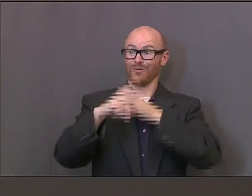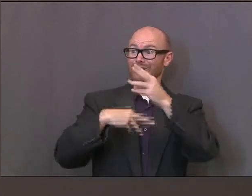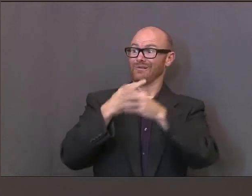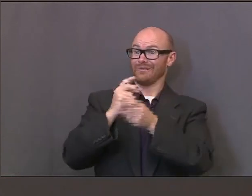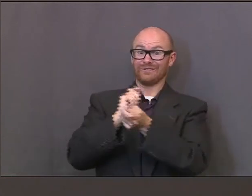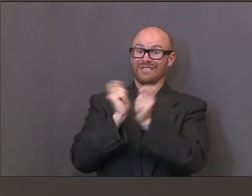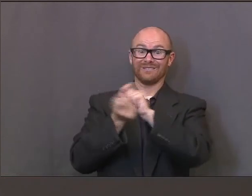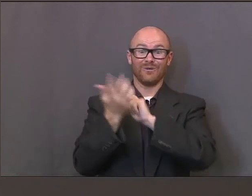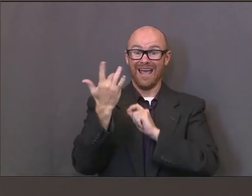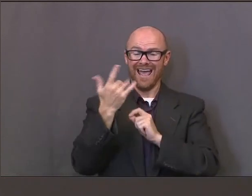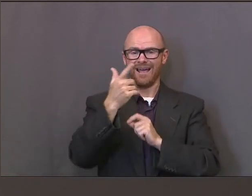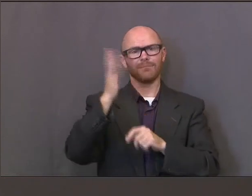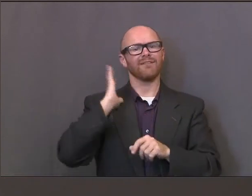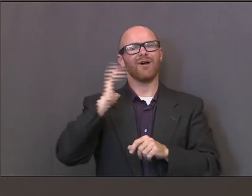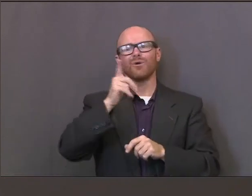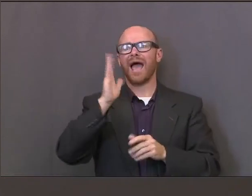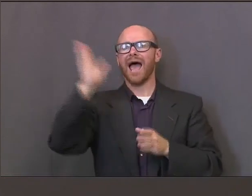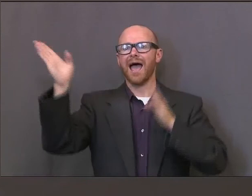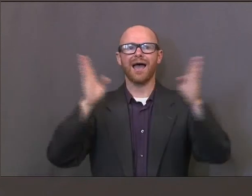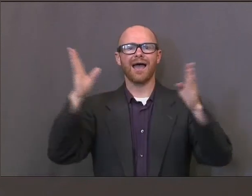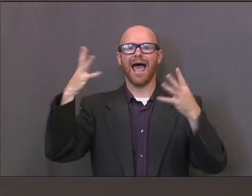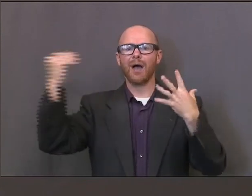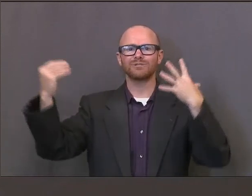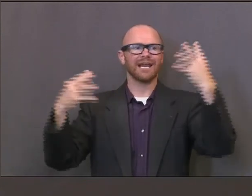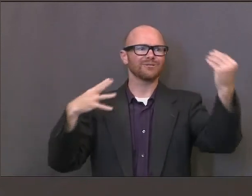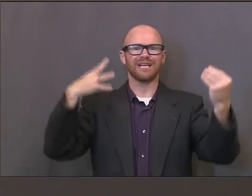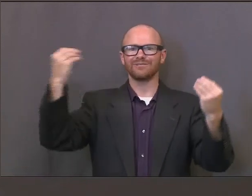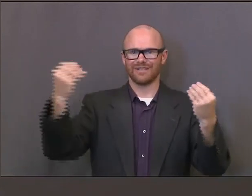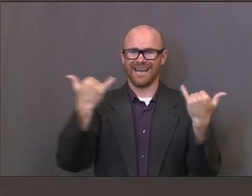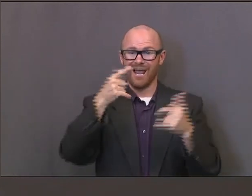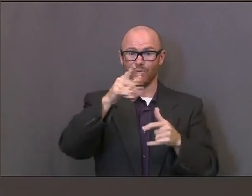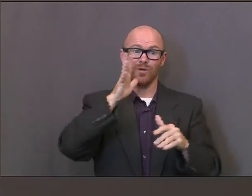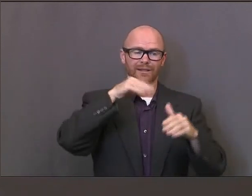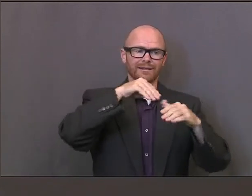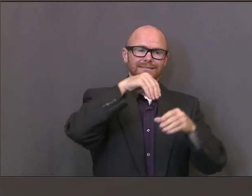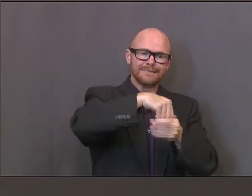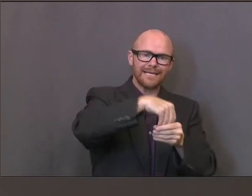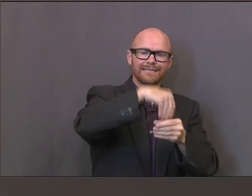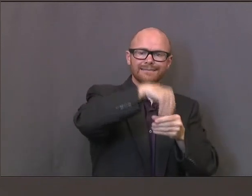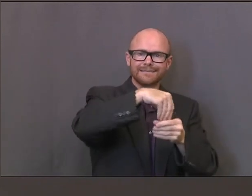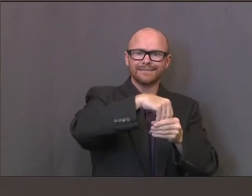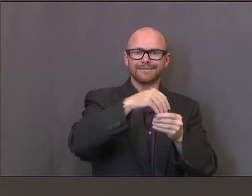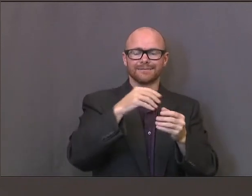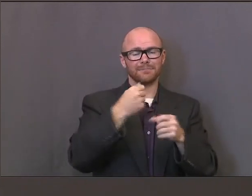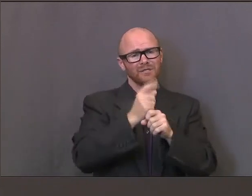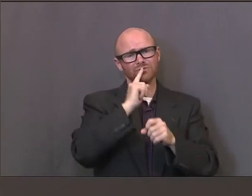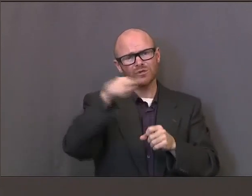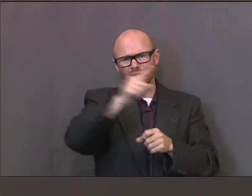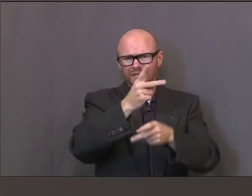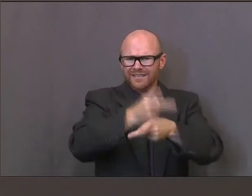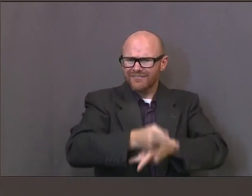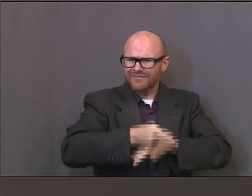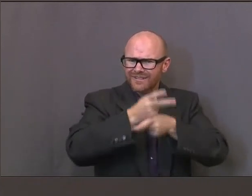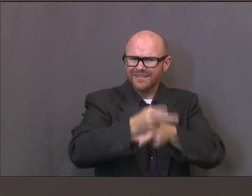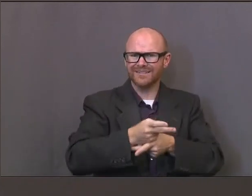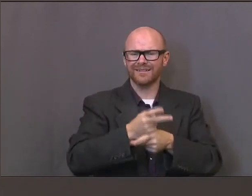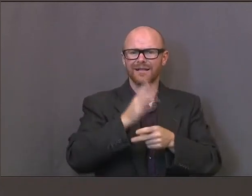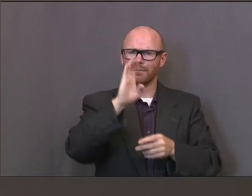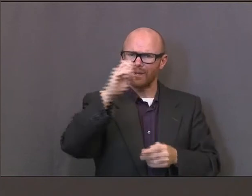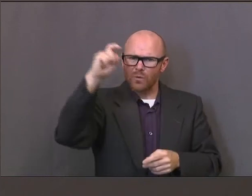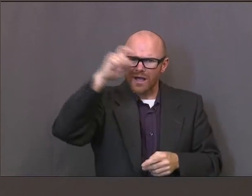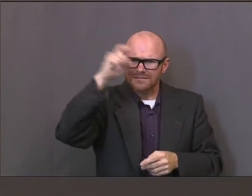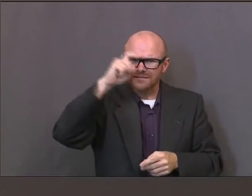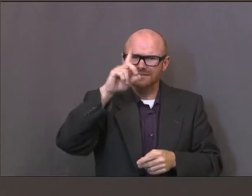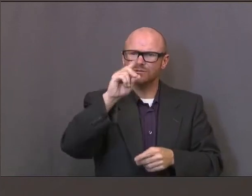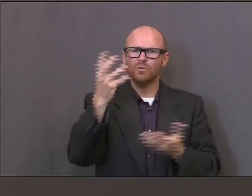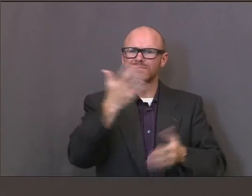than outdoors, again, we need to make sure that we're prudent, that we, in fact, are diligent, and doing what we know is going to help the